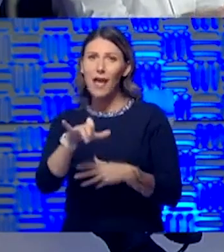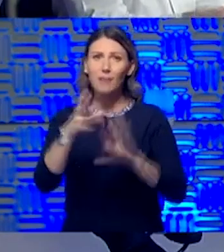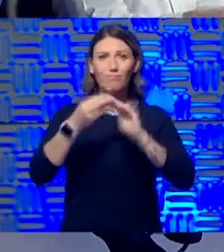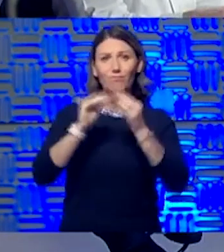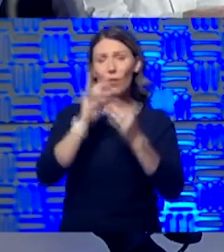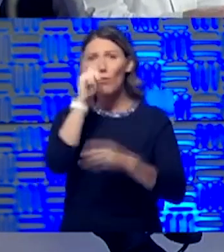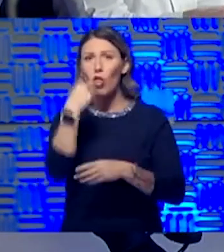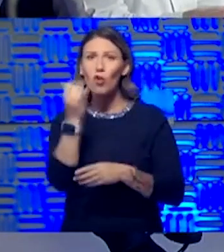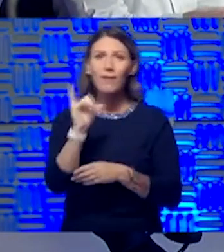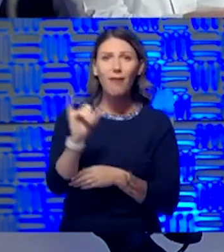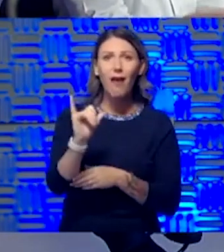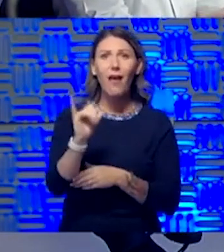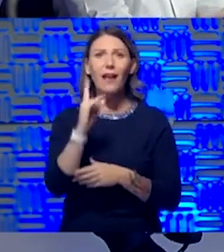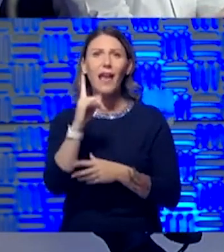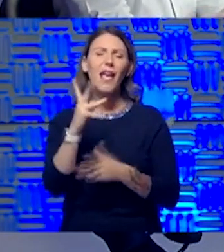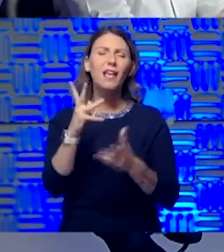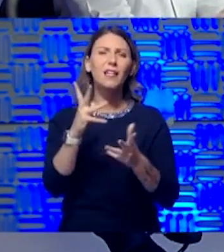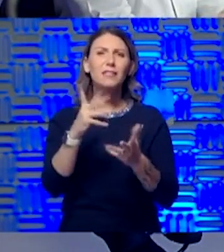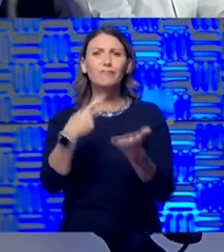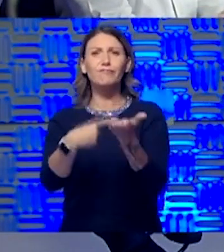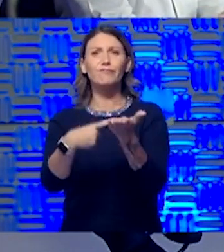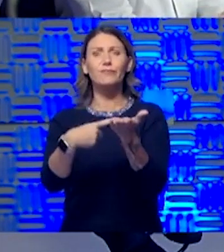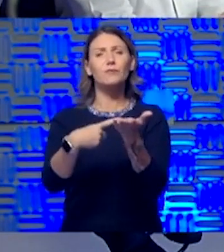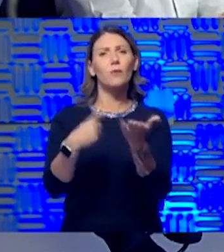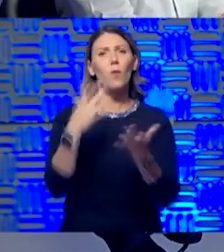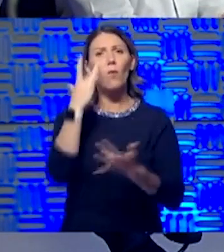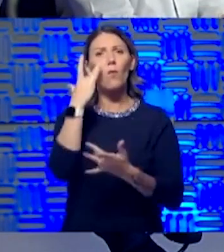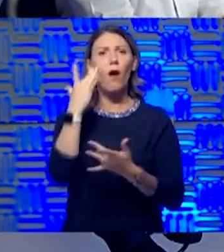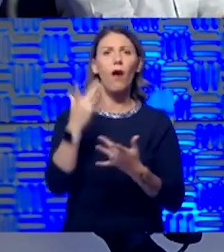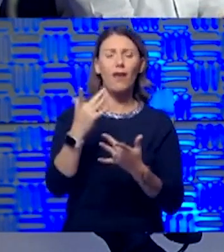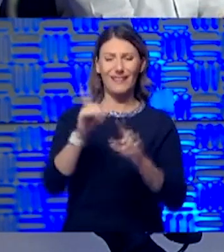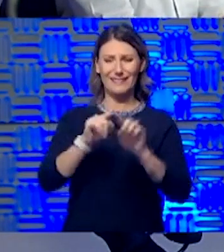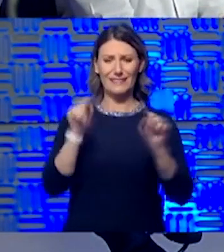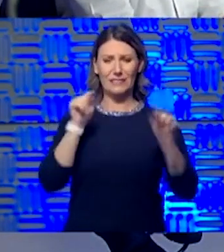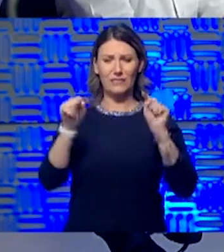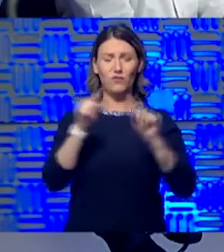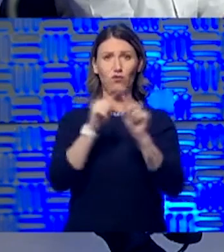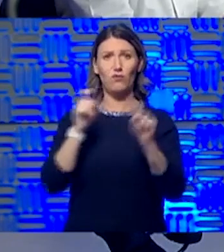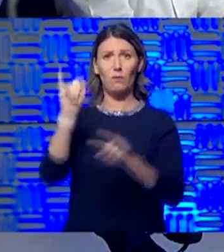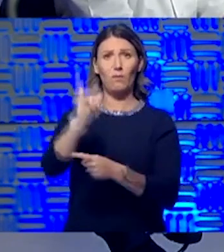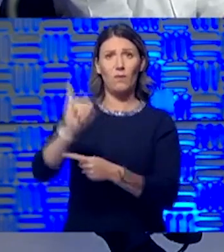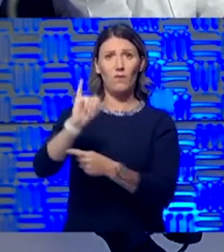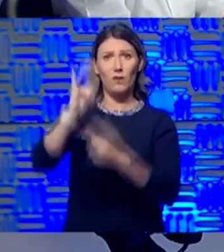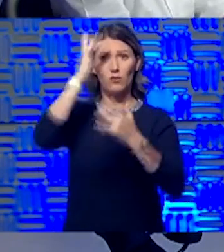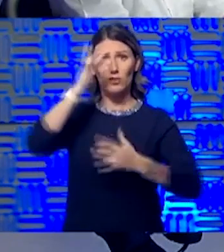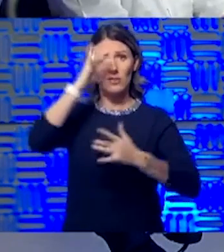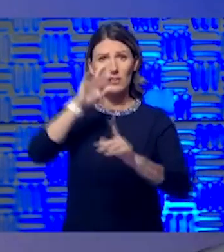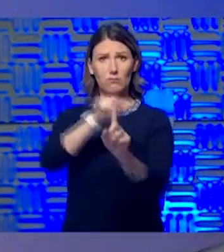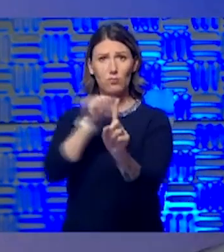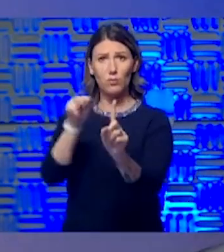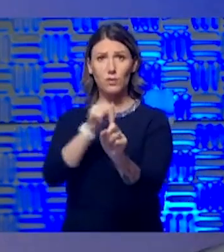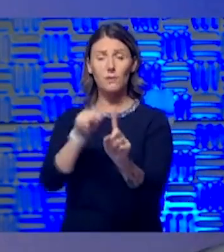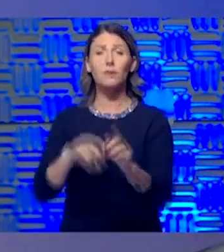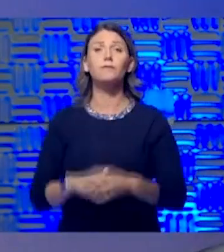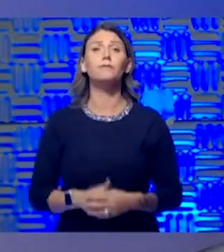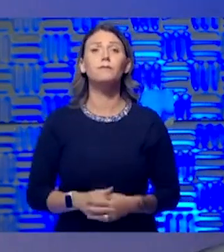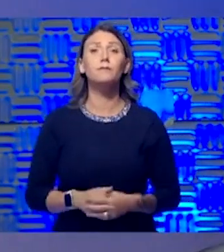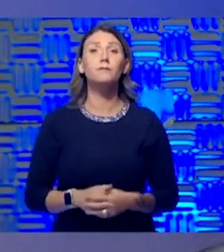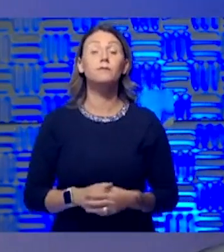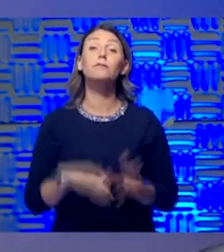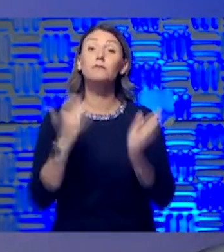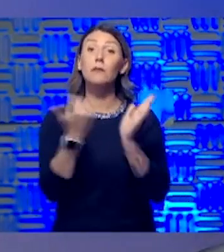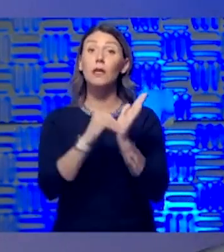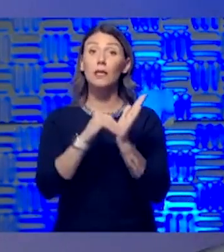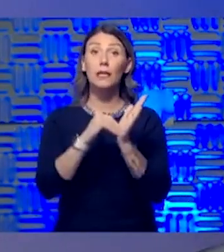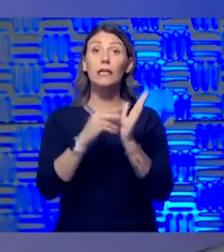And reflect a little bit on why would we see such a difference from an infectious disease standpoint? Yeah, I mean, again, our data